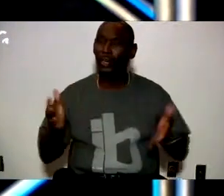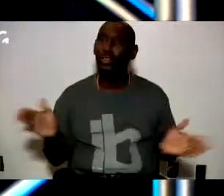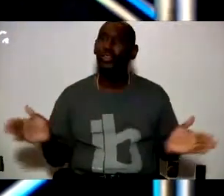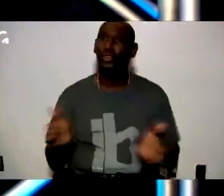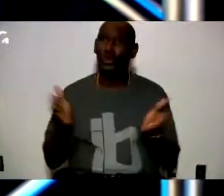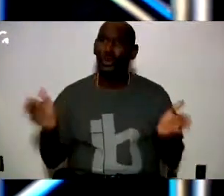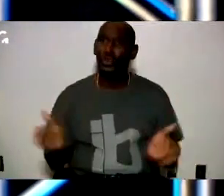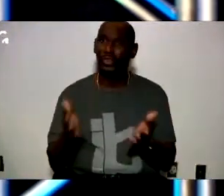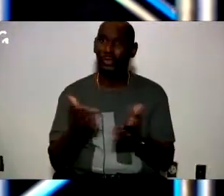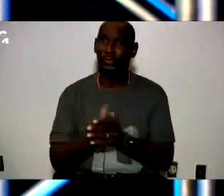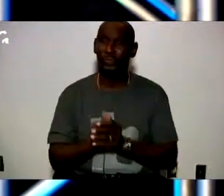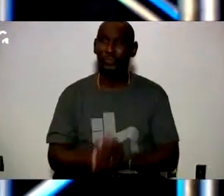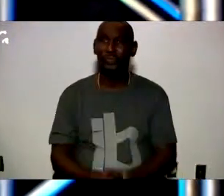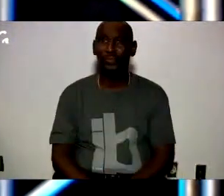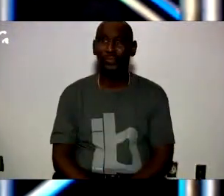oh my god